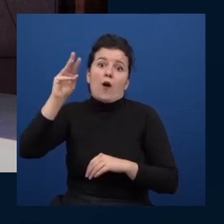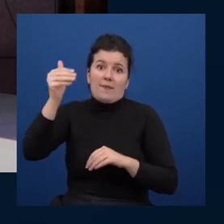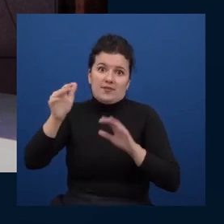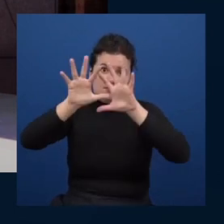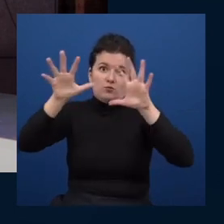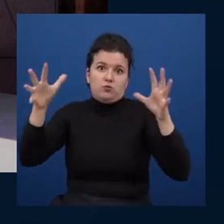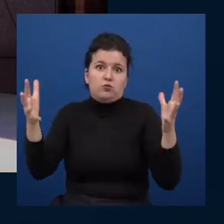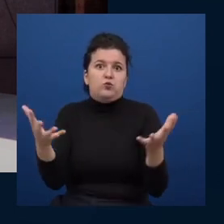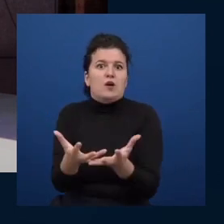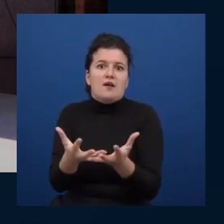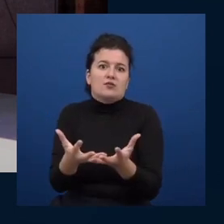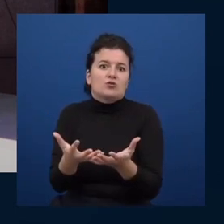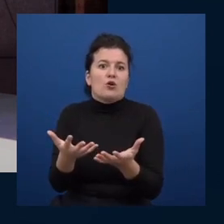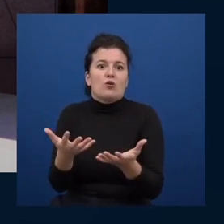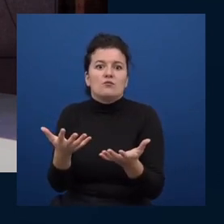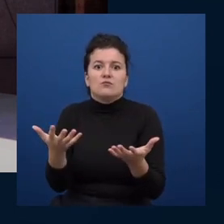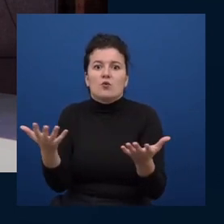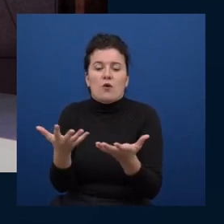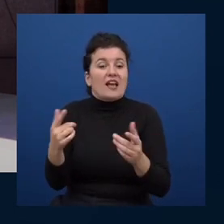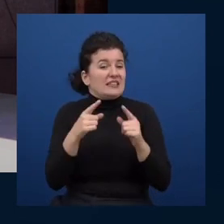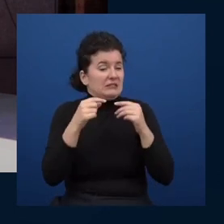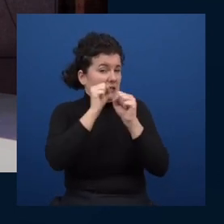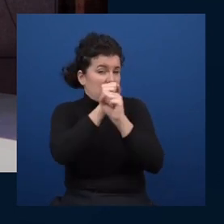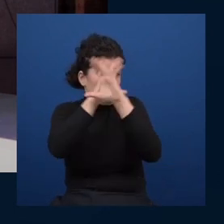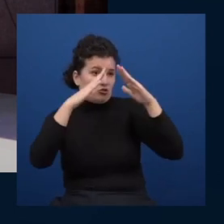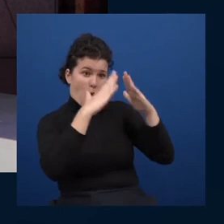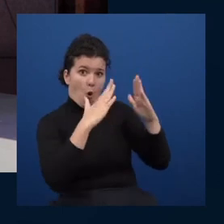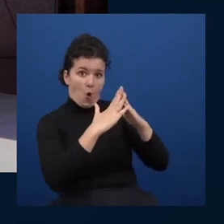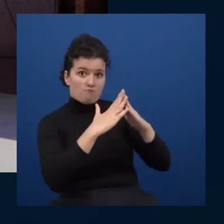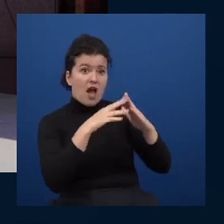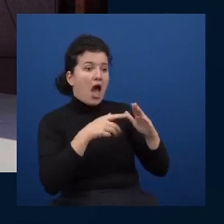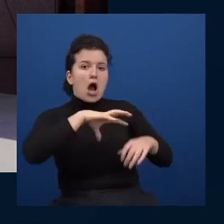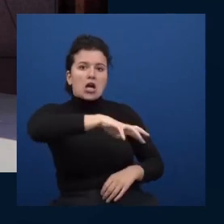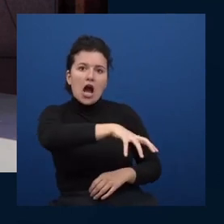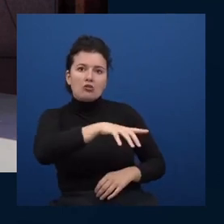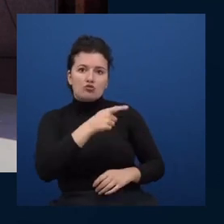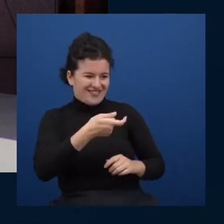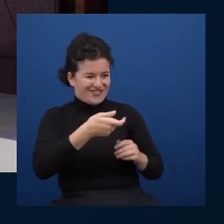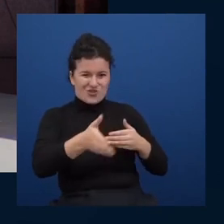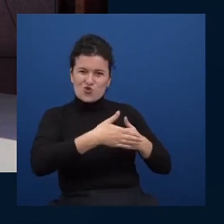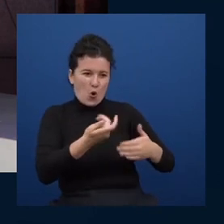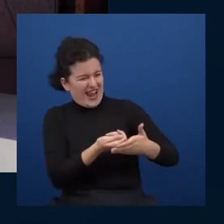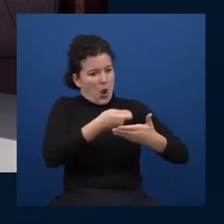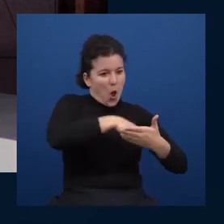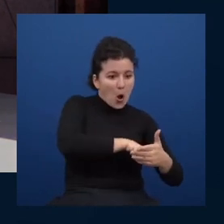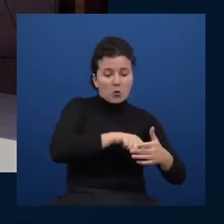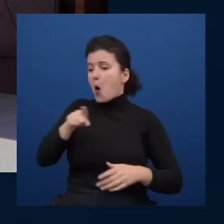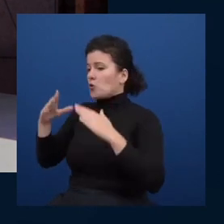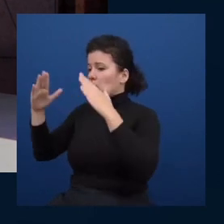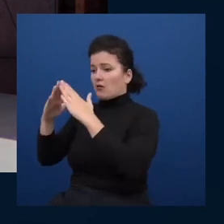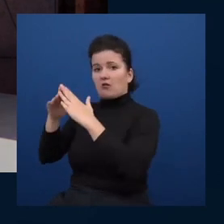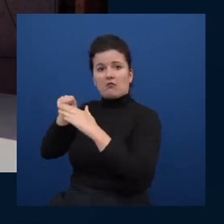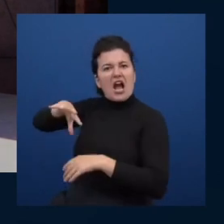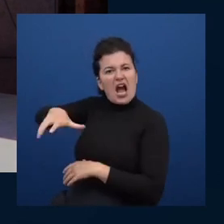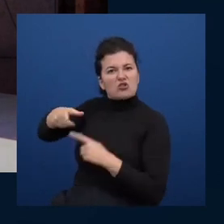yeah in some countries you lock your door in other countries you don't but i don't think we necessarily have our front door open and our windows open and